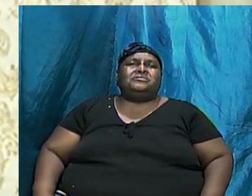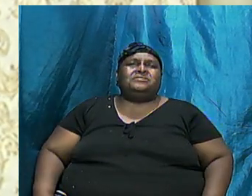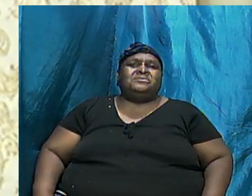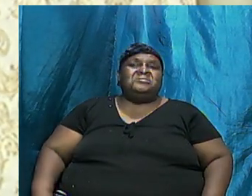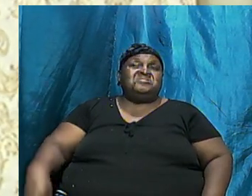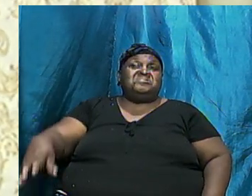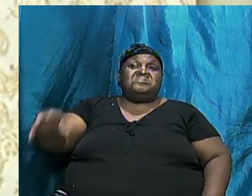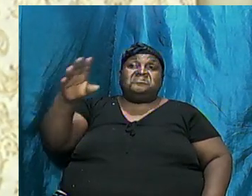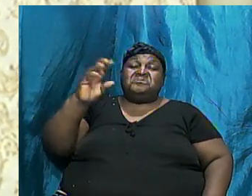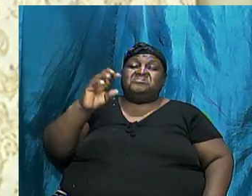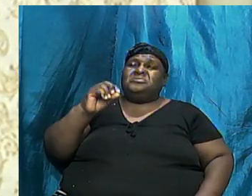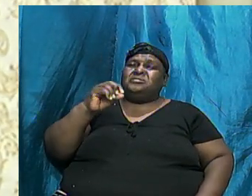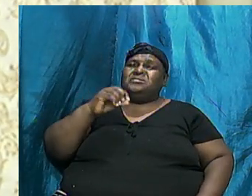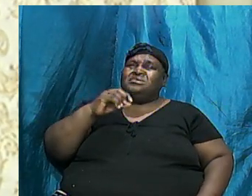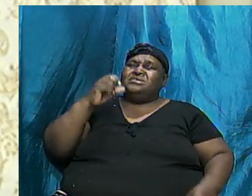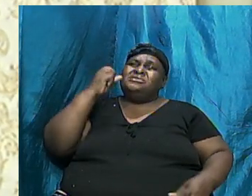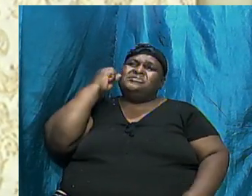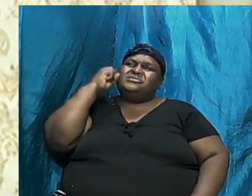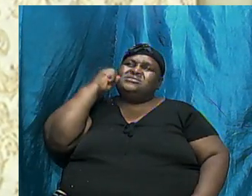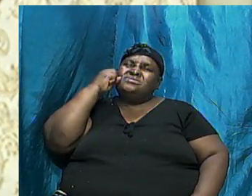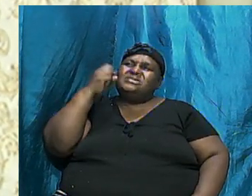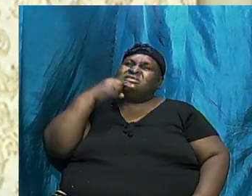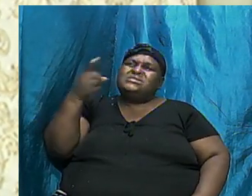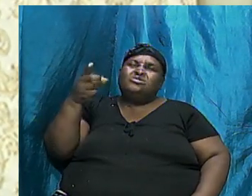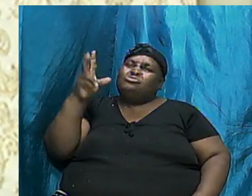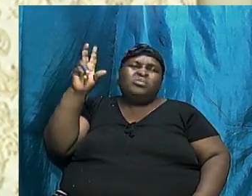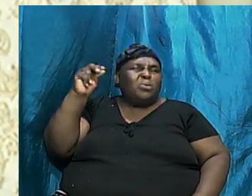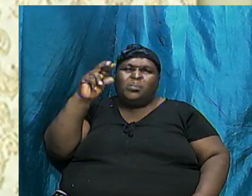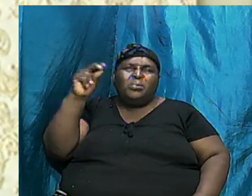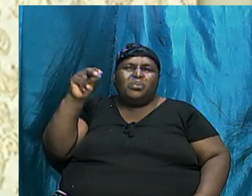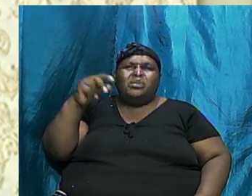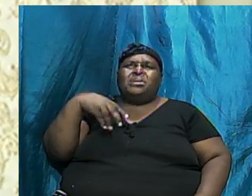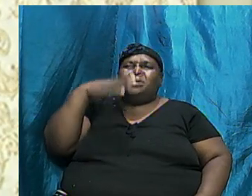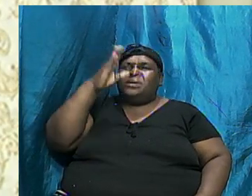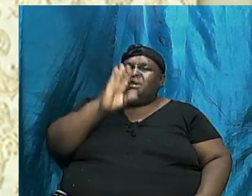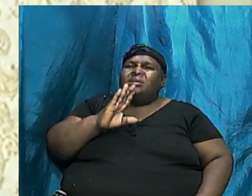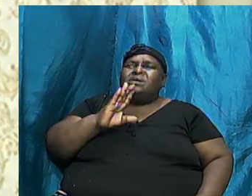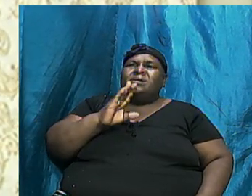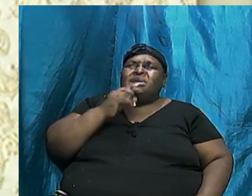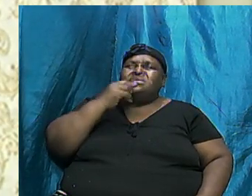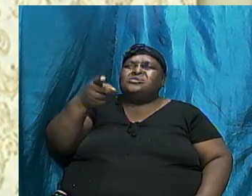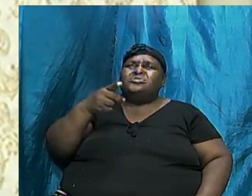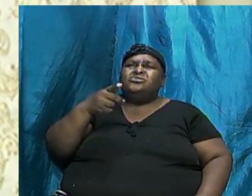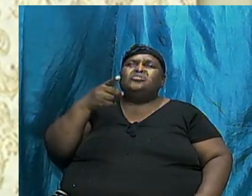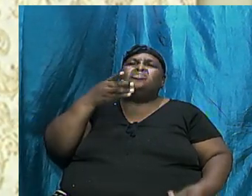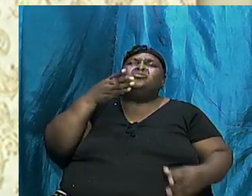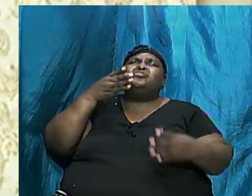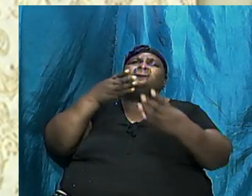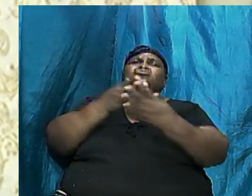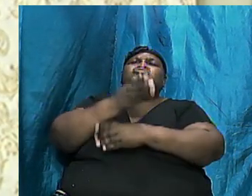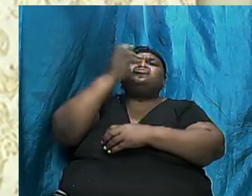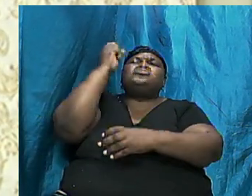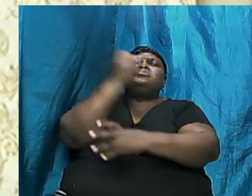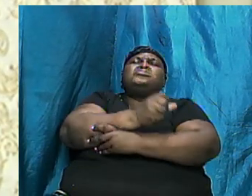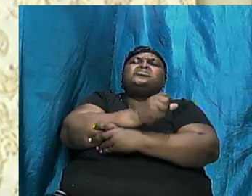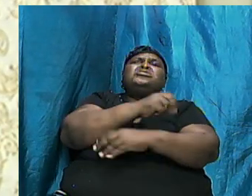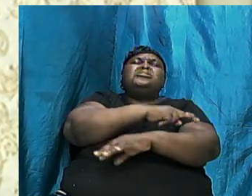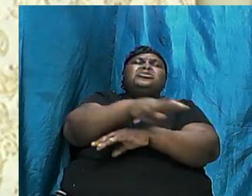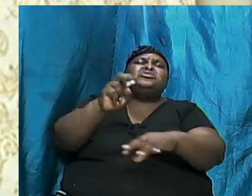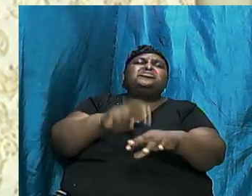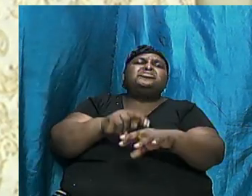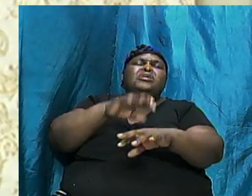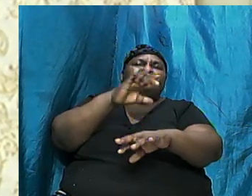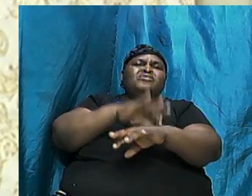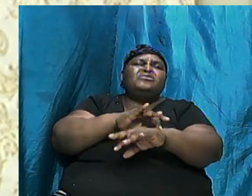86 She said Look Abraham Look here God said Through you The nations of the earth Is going to be blessed